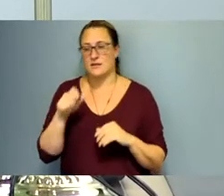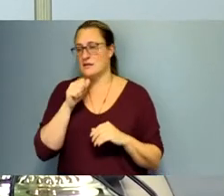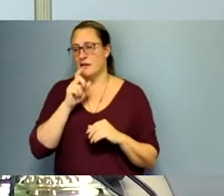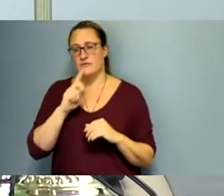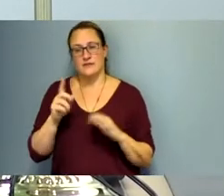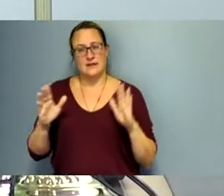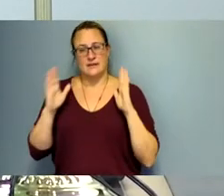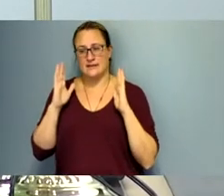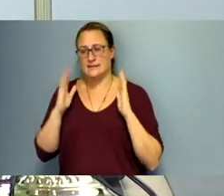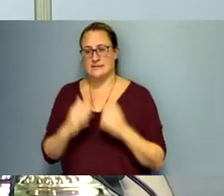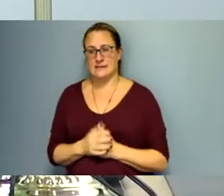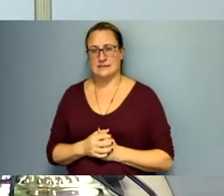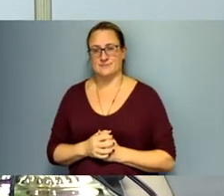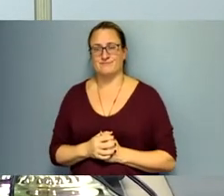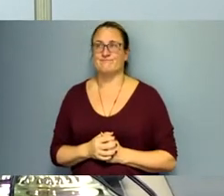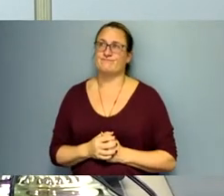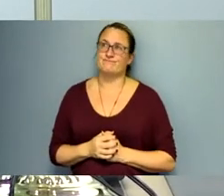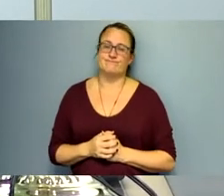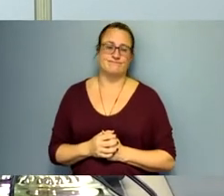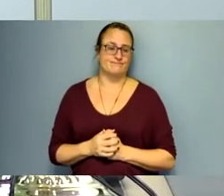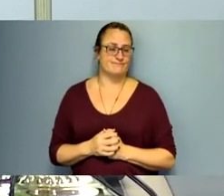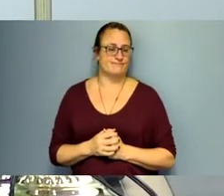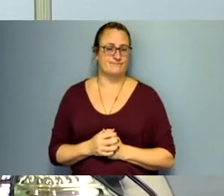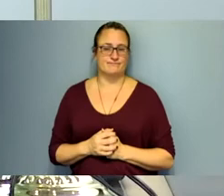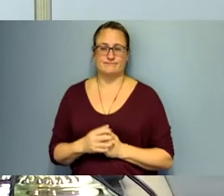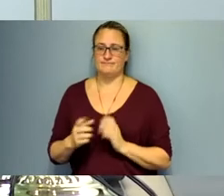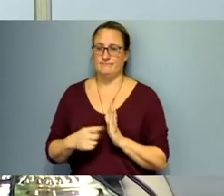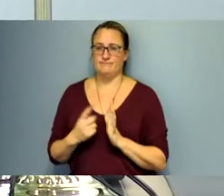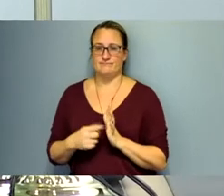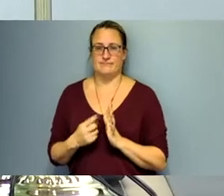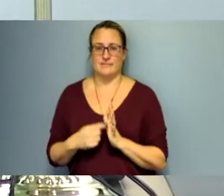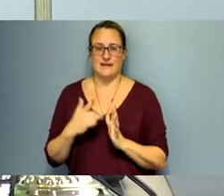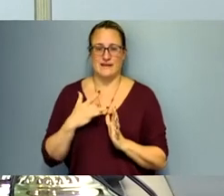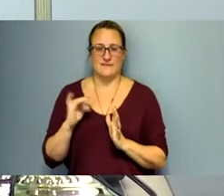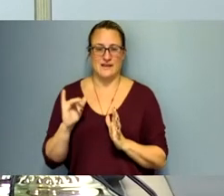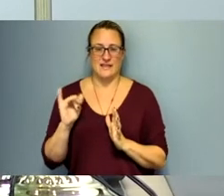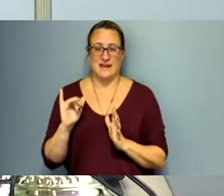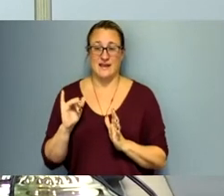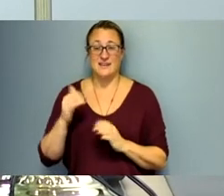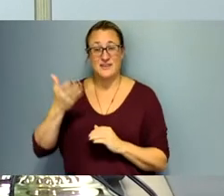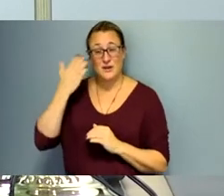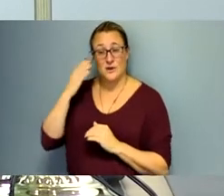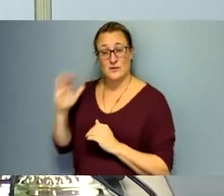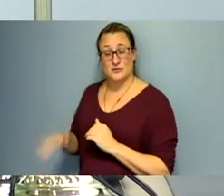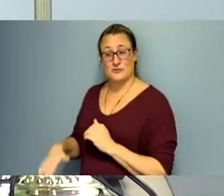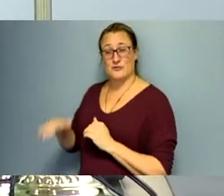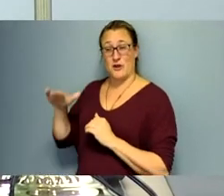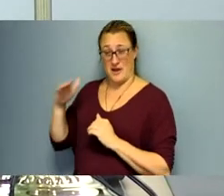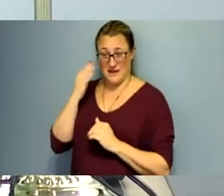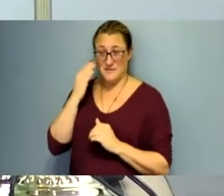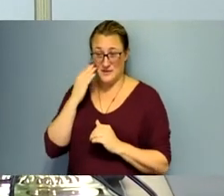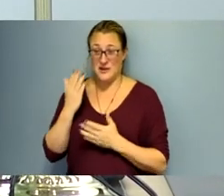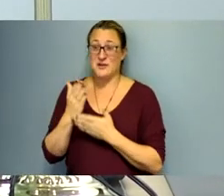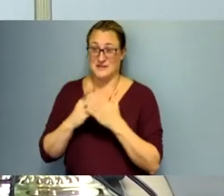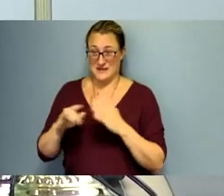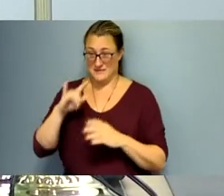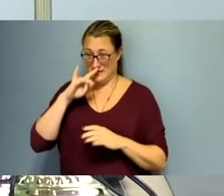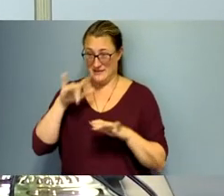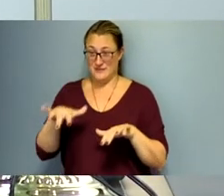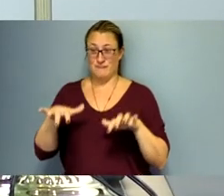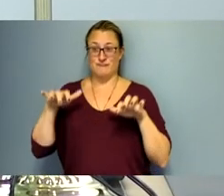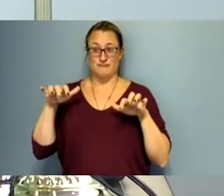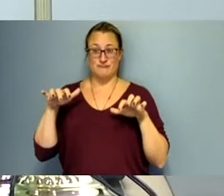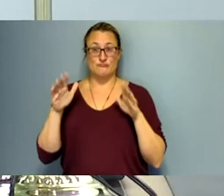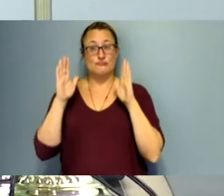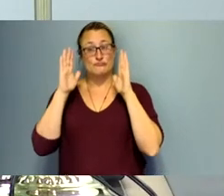uh you i sometimes feel like i'm uh you know back in the classroom you always knew who the kids were who weren't listening uh you know and and that